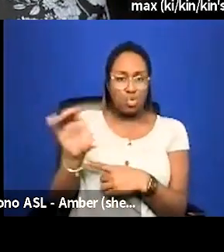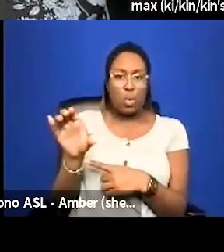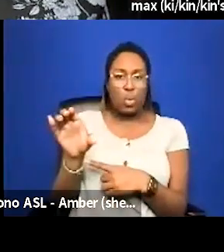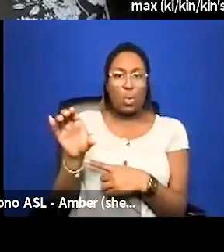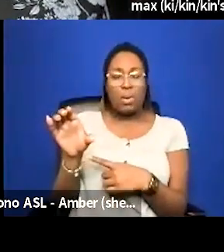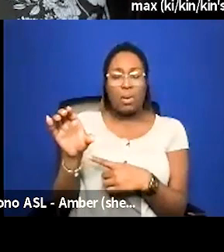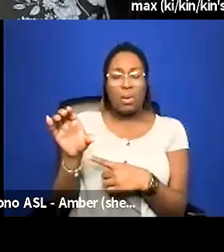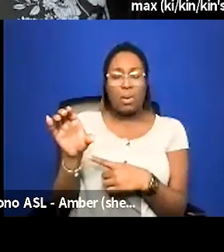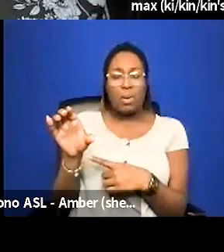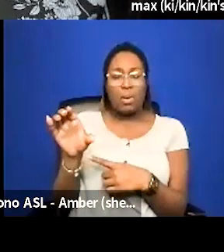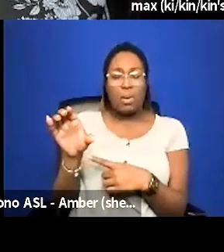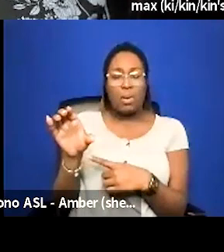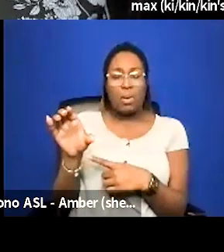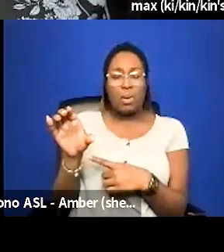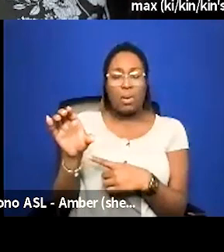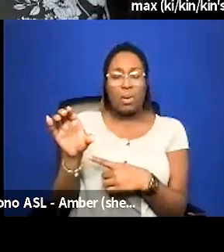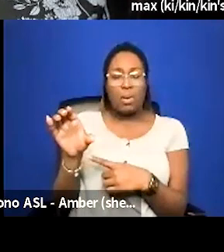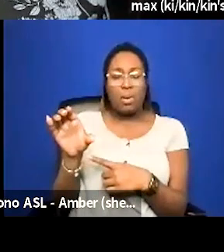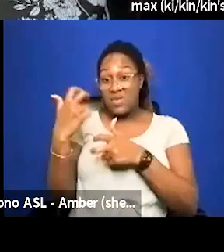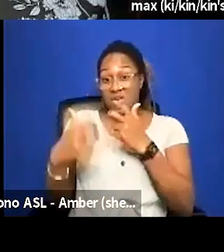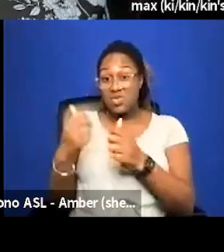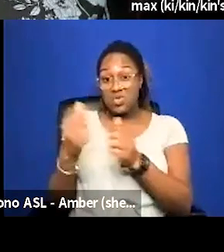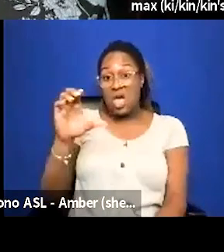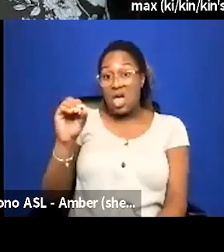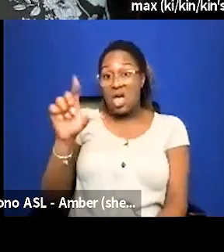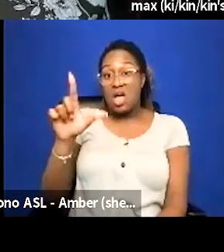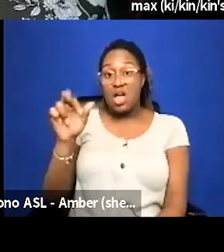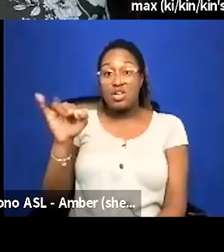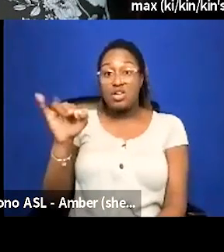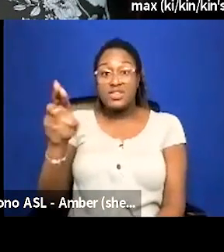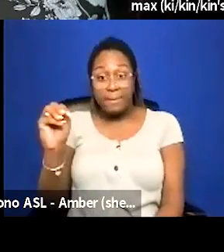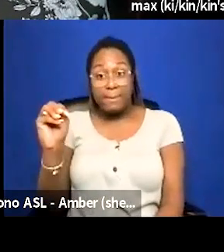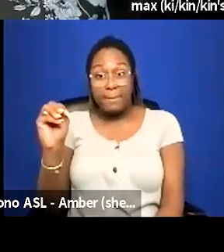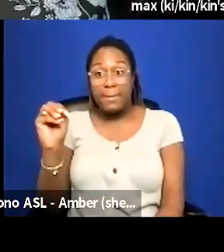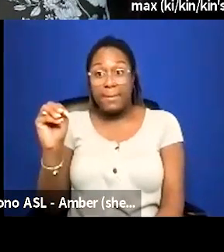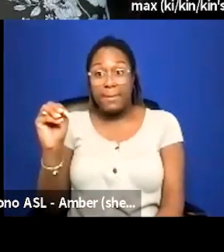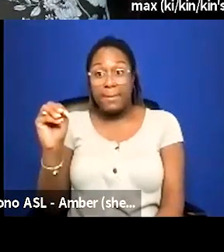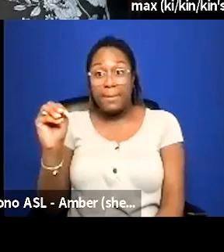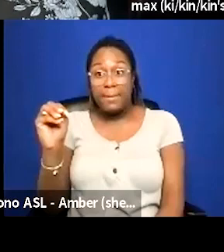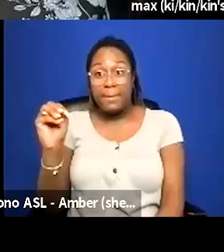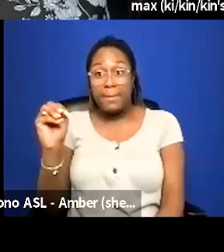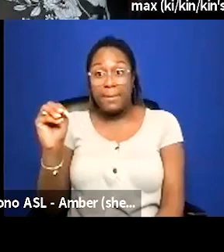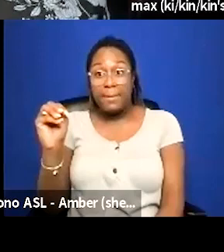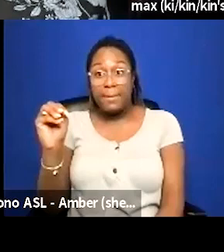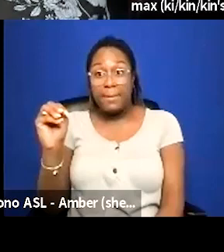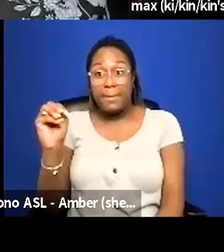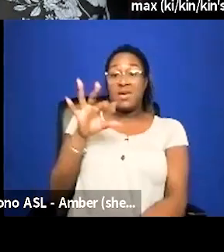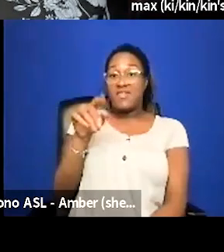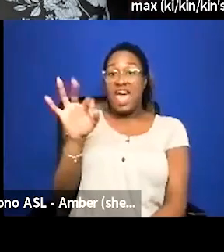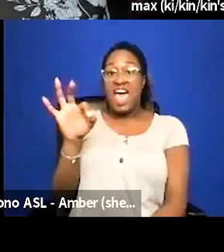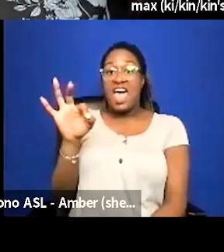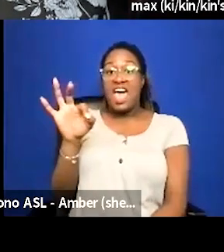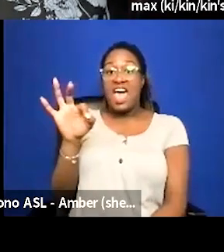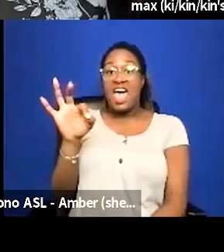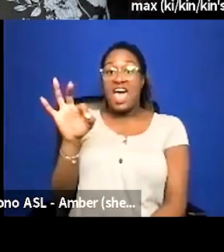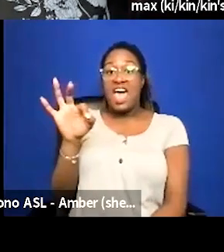faces issues with colorism and is affected by colorism everybody on this call is affected by fatphobia but there